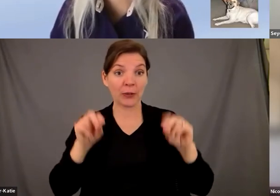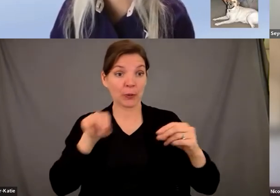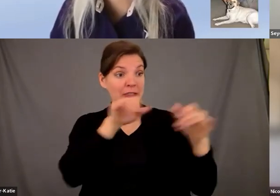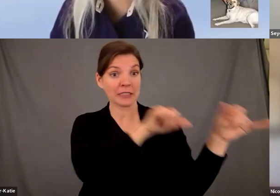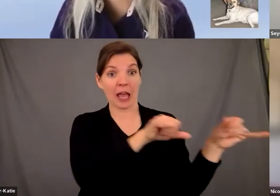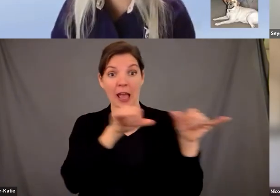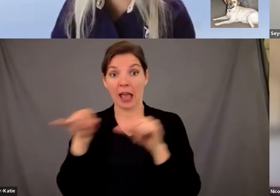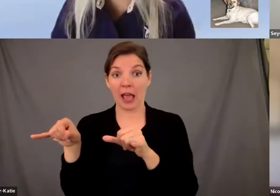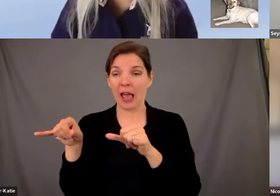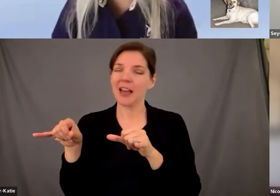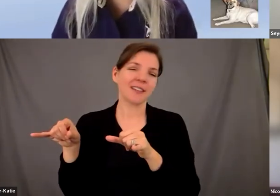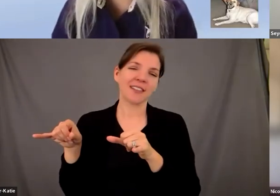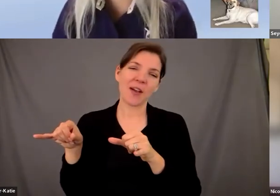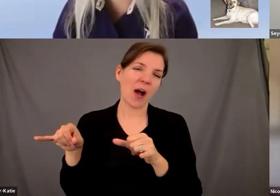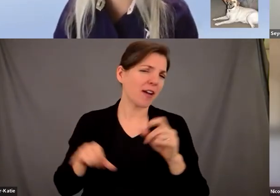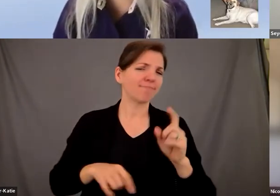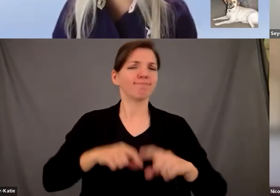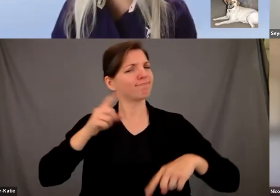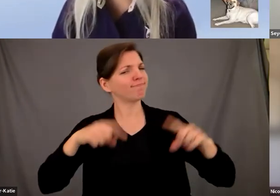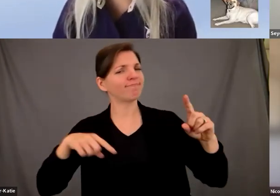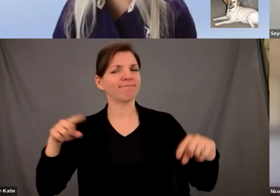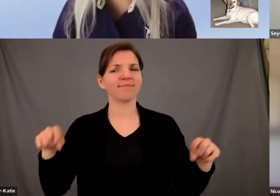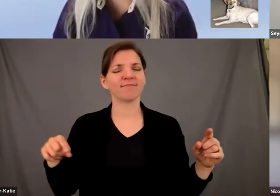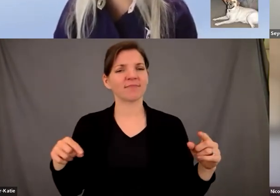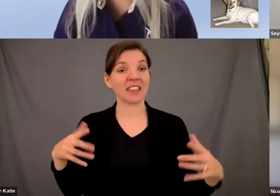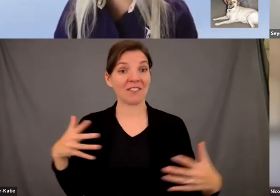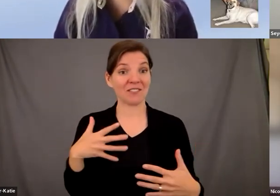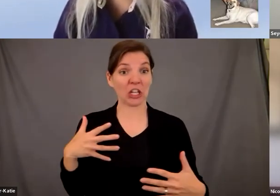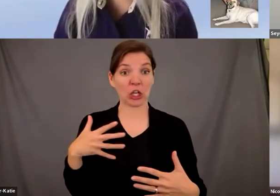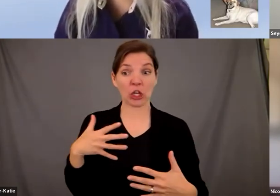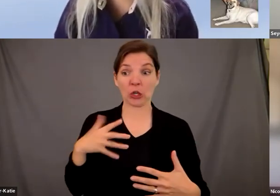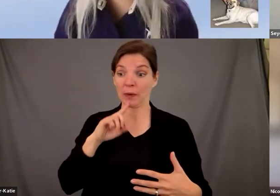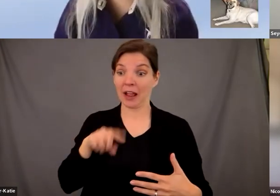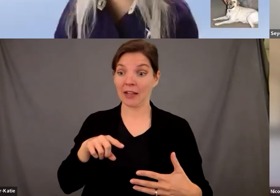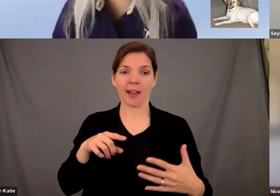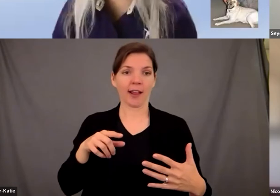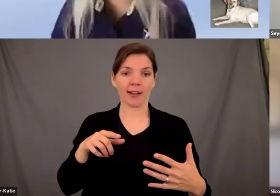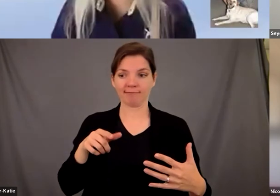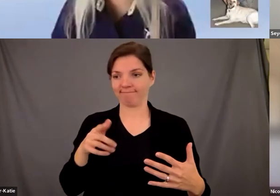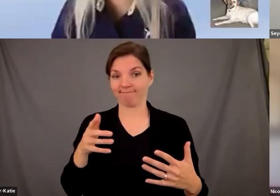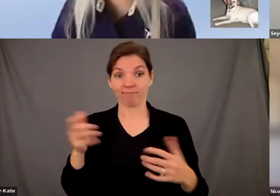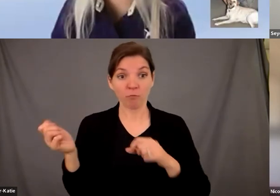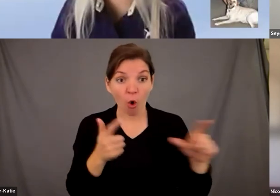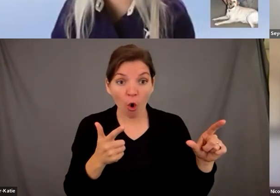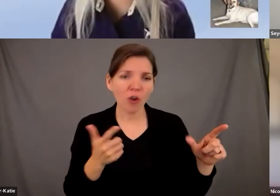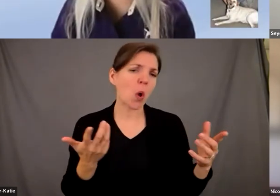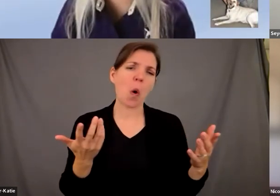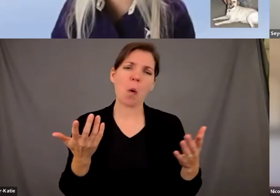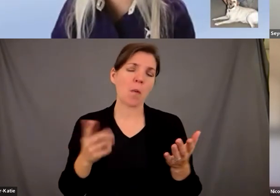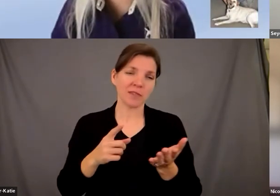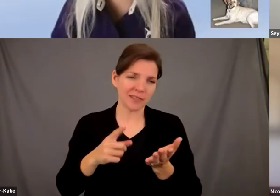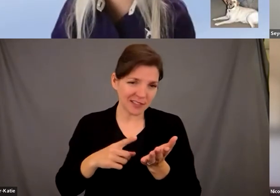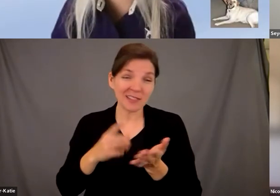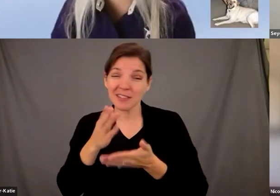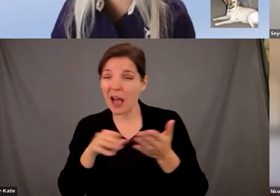perform the same task but i think those fear reactions i think are so subjective like i and i could see that probably being translated to